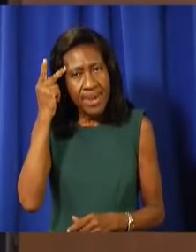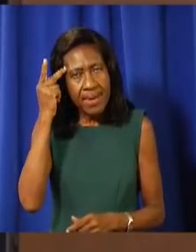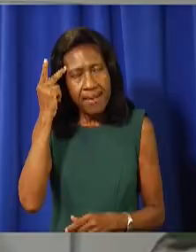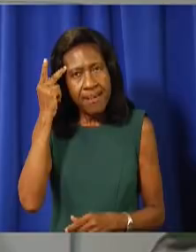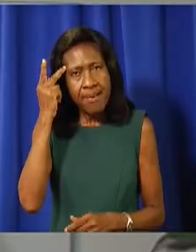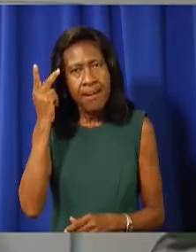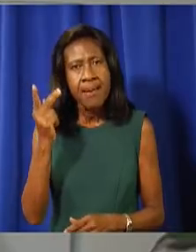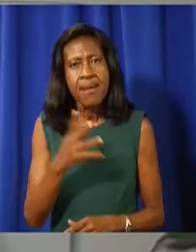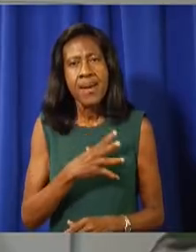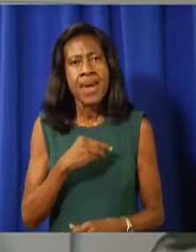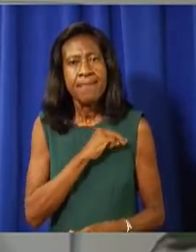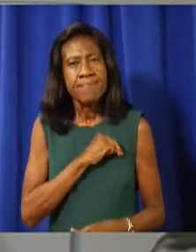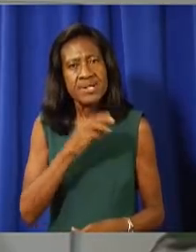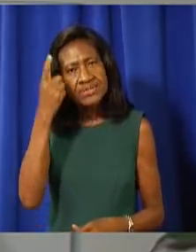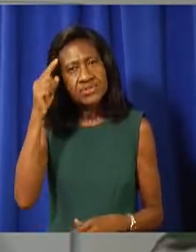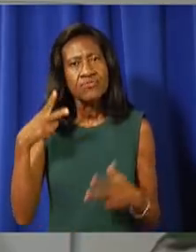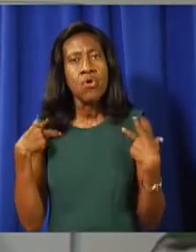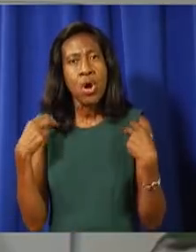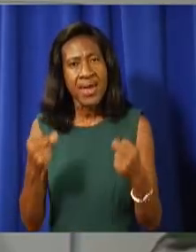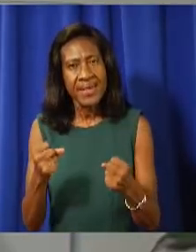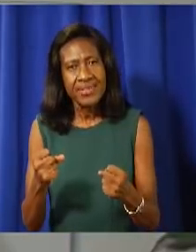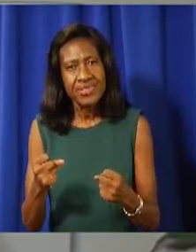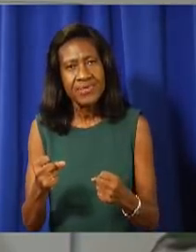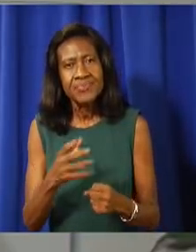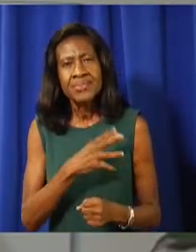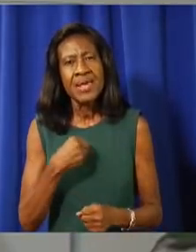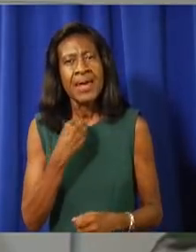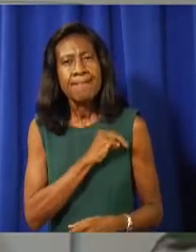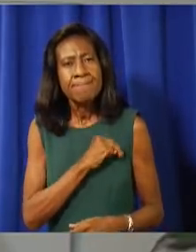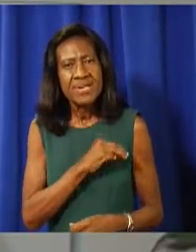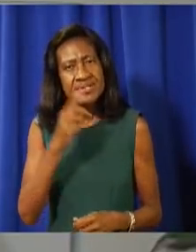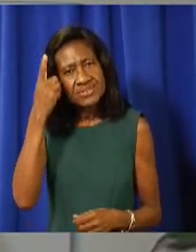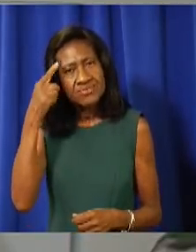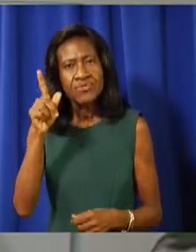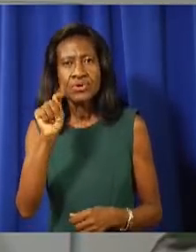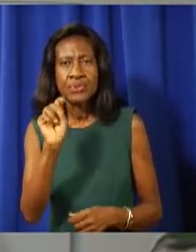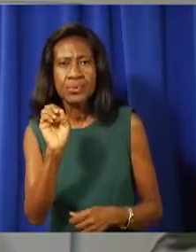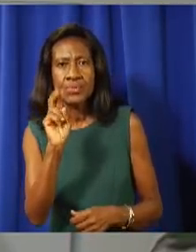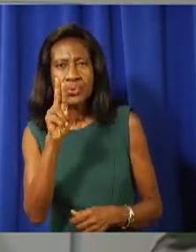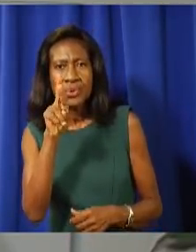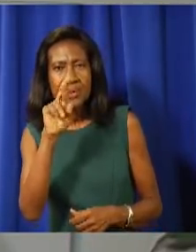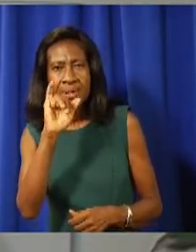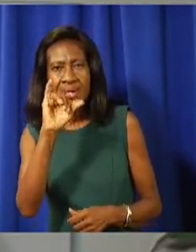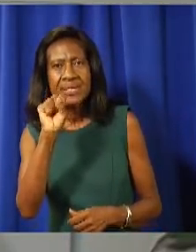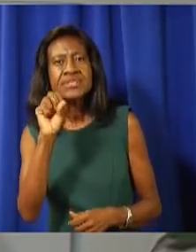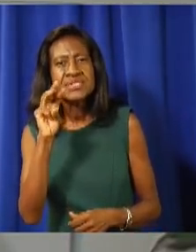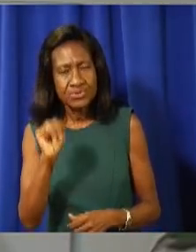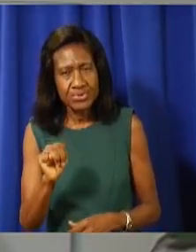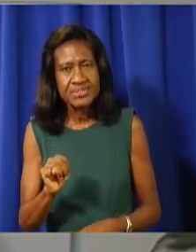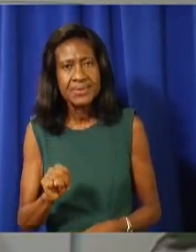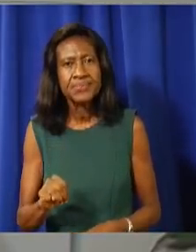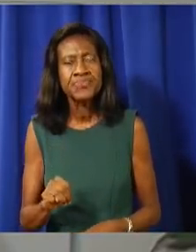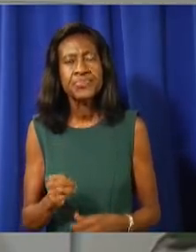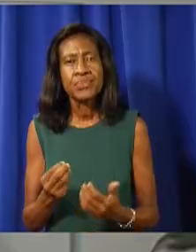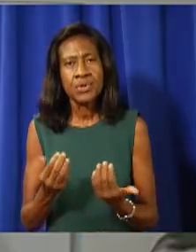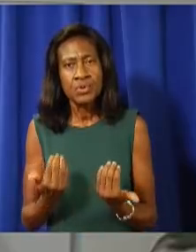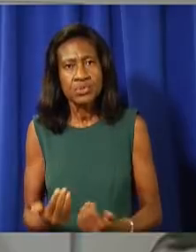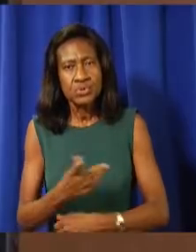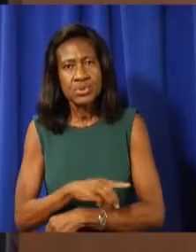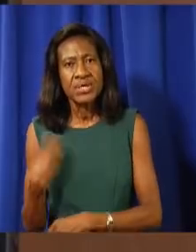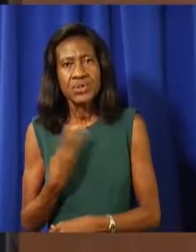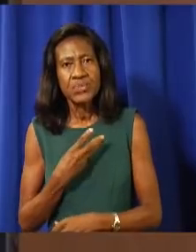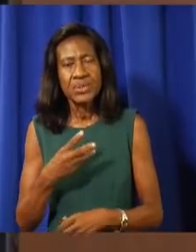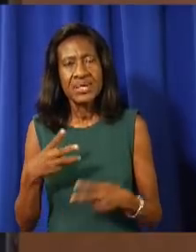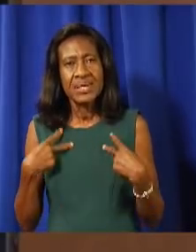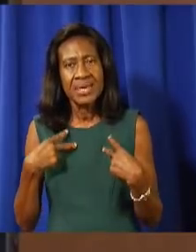Panton. Minister for Health, the Honorable Sabrina Turner. And Minister for Tourism, the Honorable Kenneth Byan. In studio with us are the Deputy